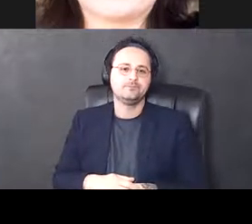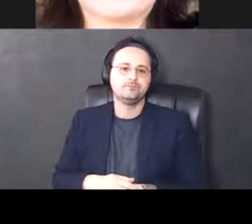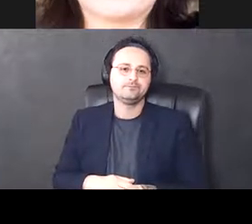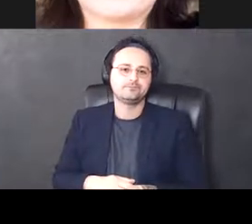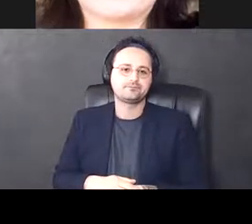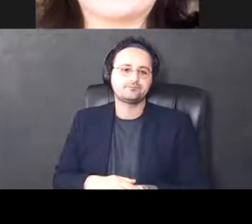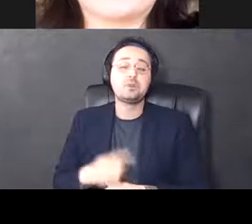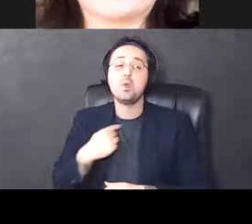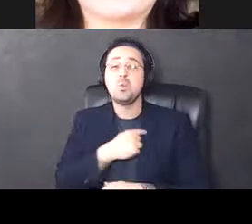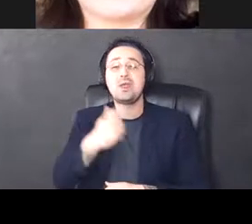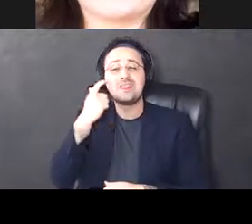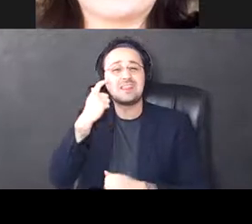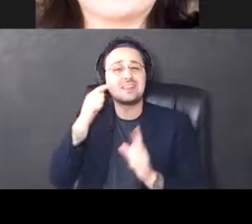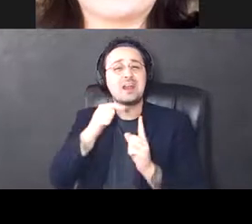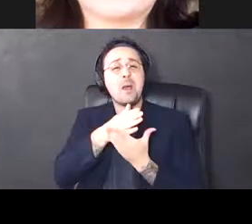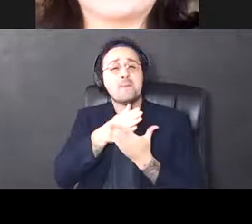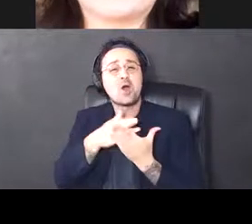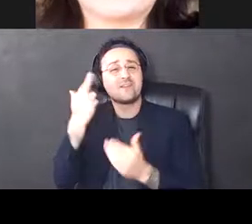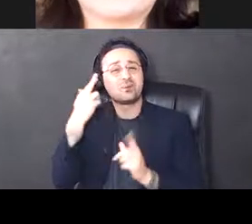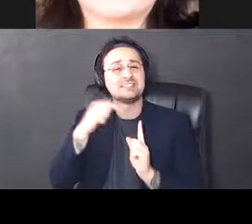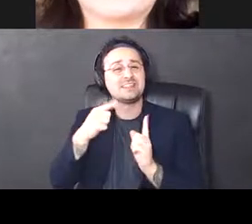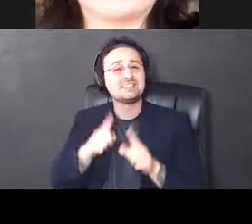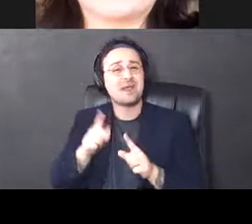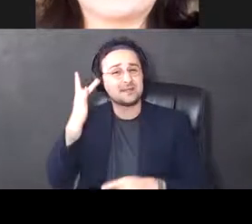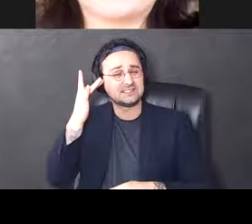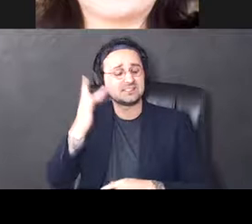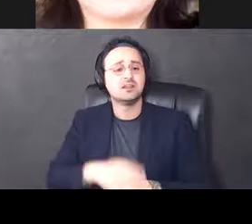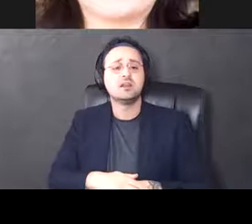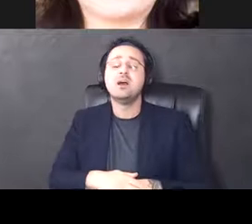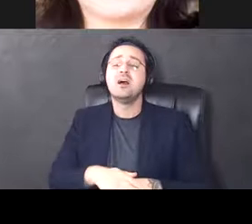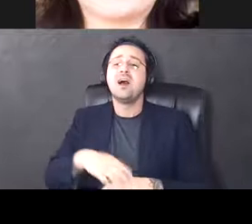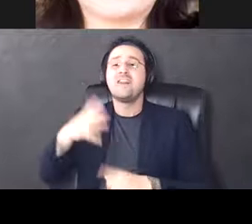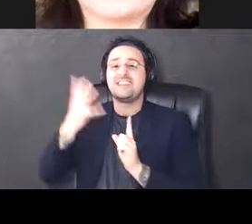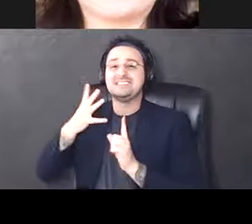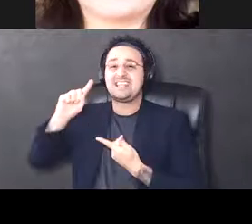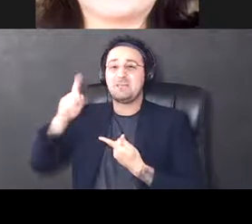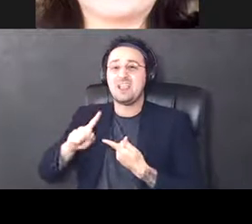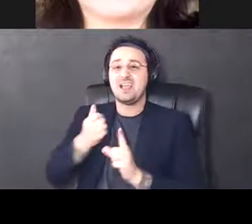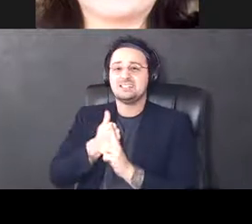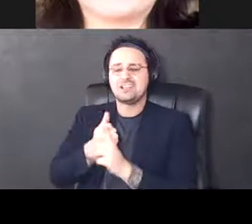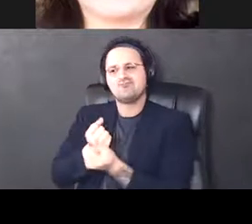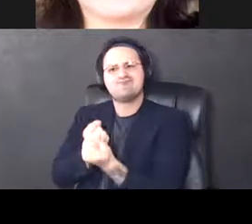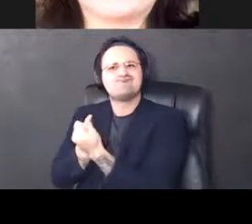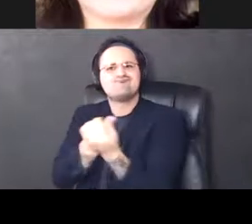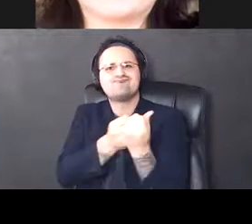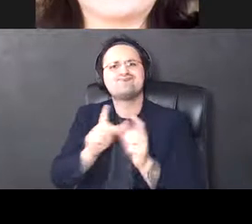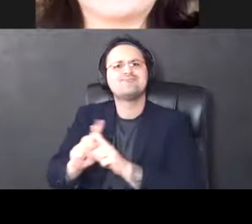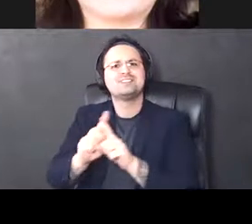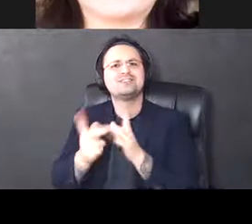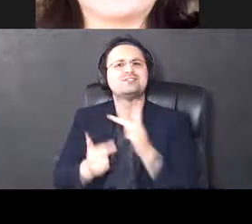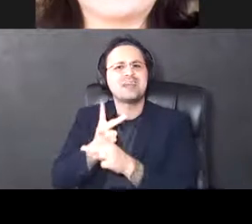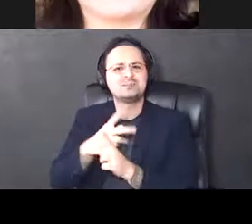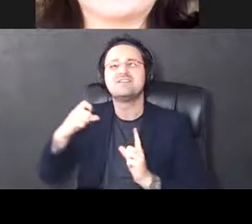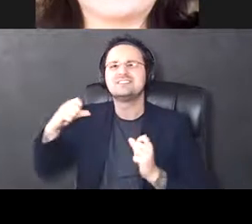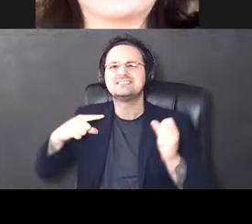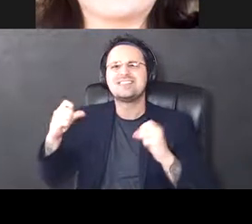We think that part of the reason for this is that the ischemia itself drives a lot of similar types of signals